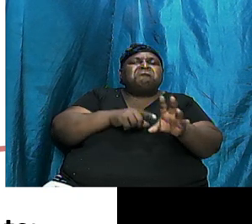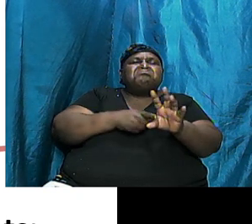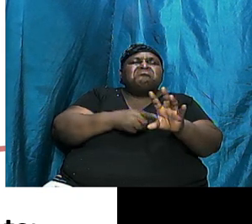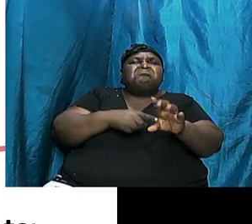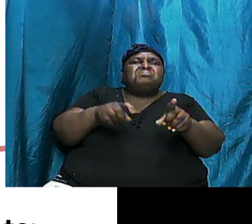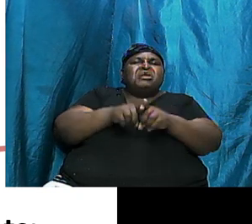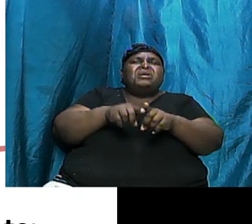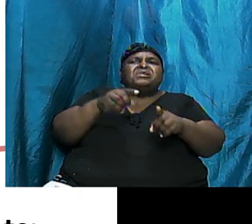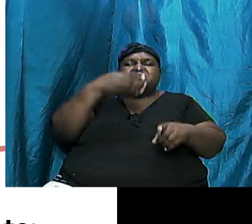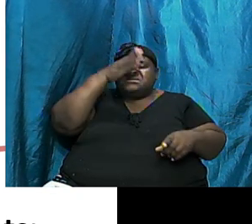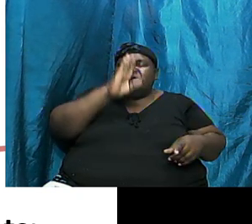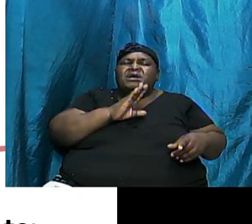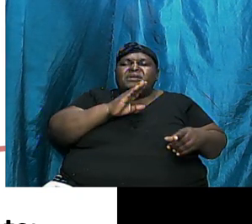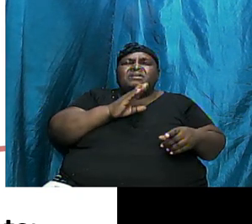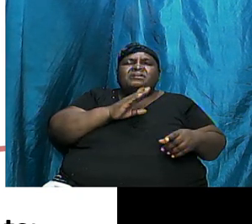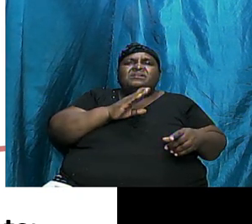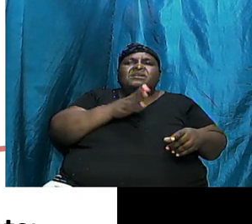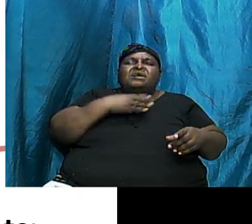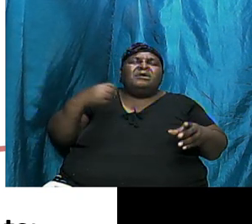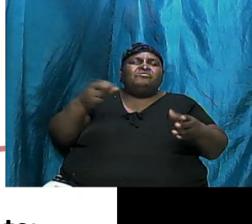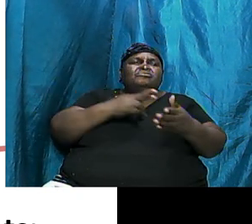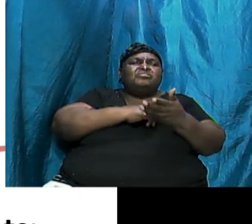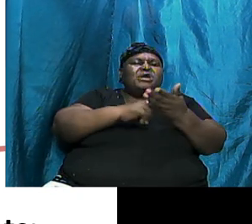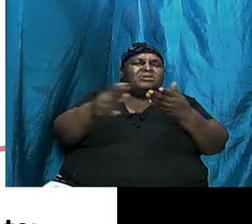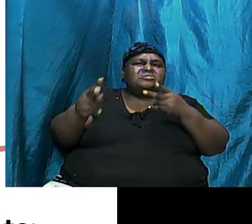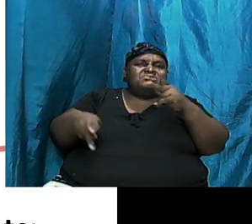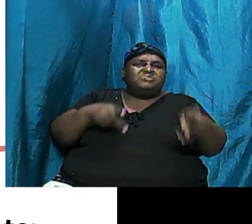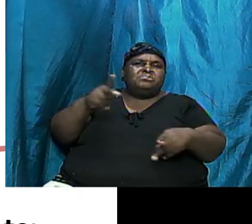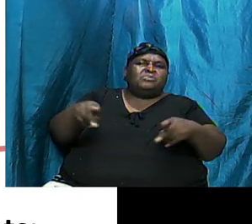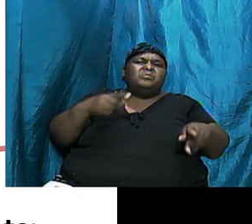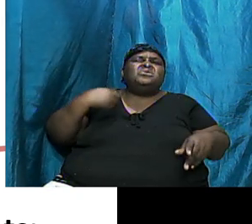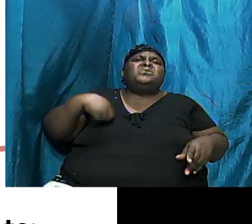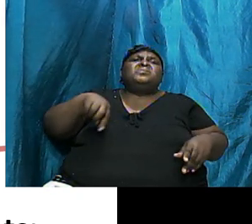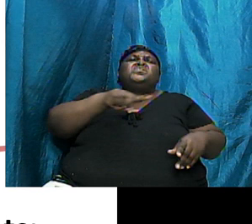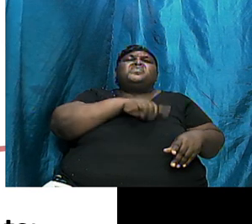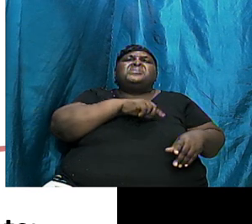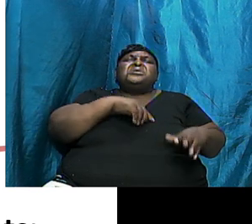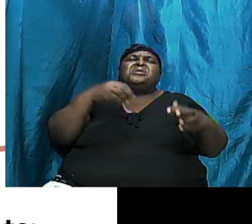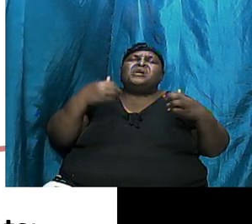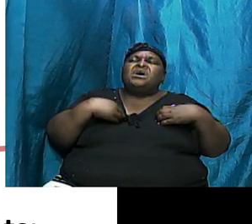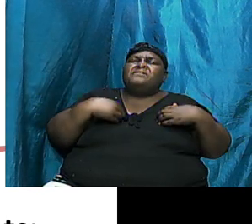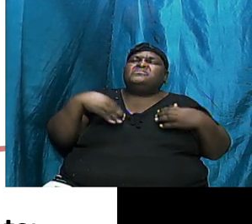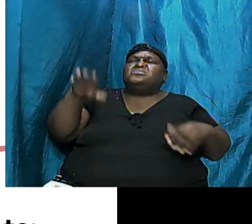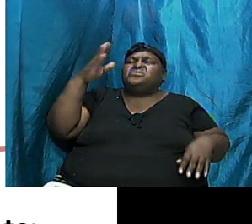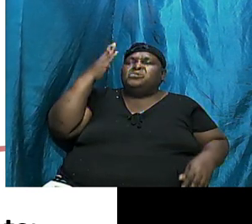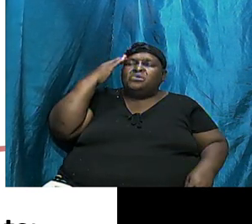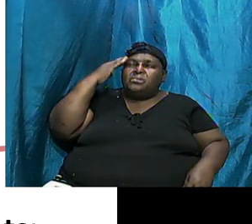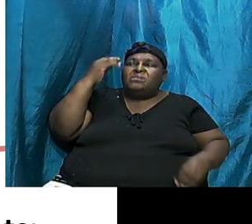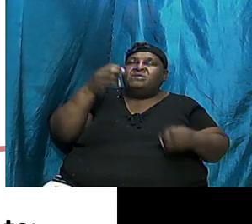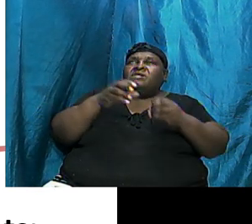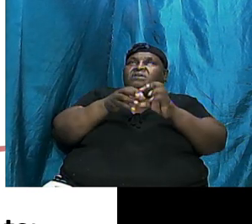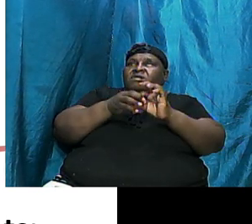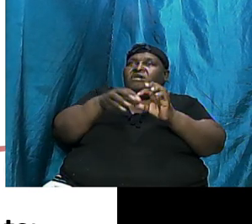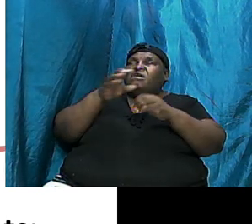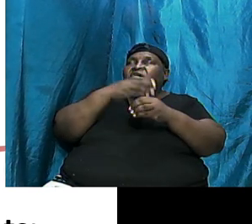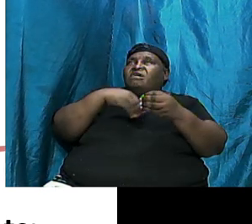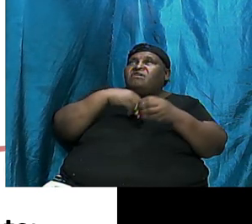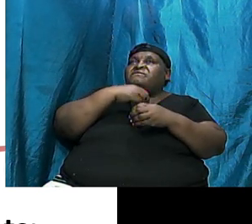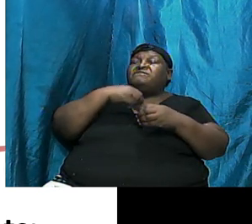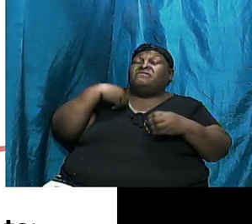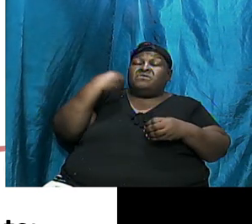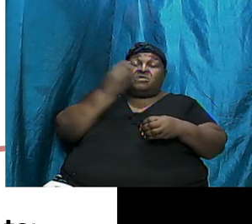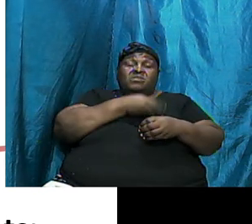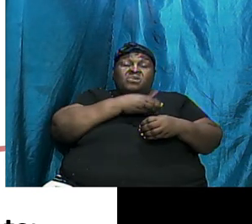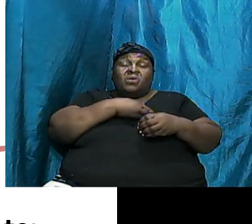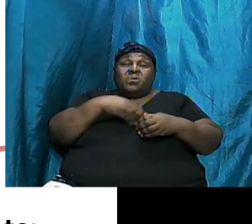godly and righteous people, we are to be aware of our surroundings. We are to be aware